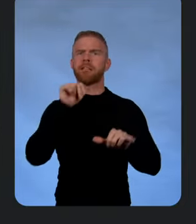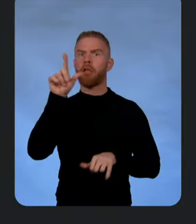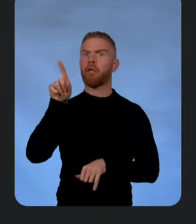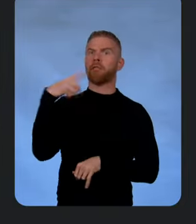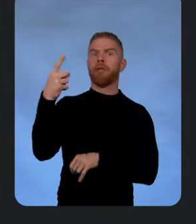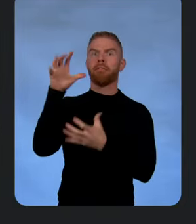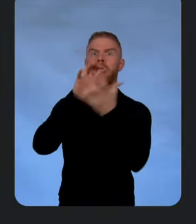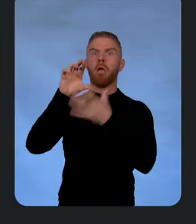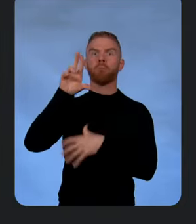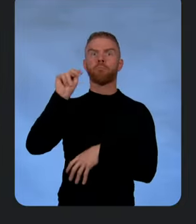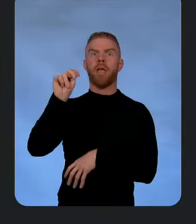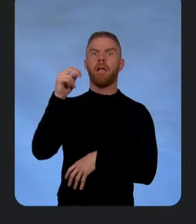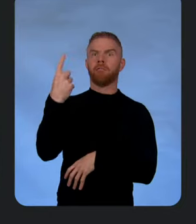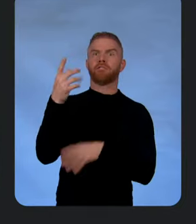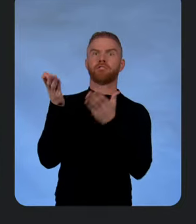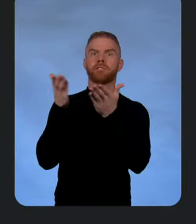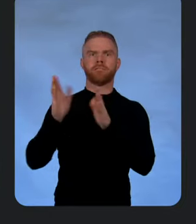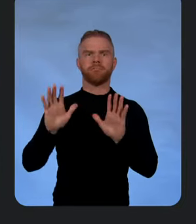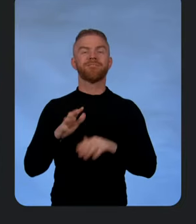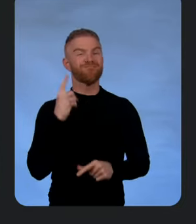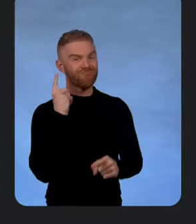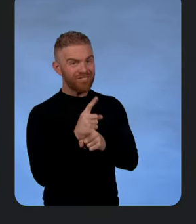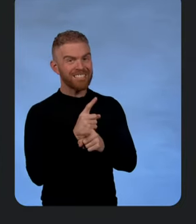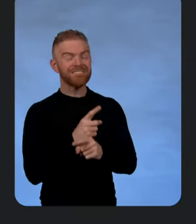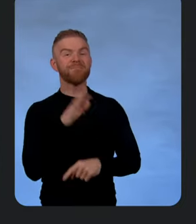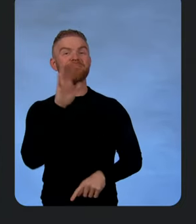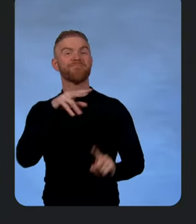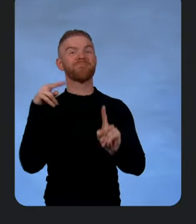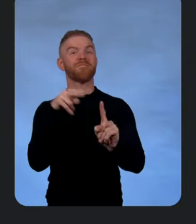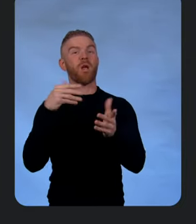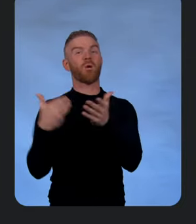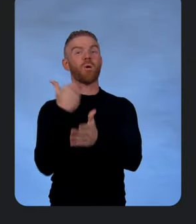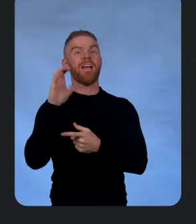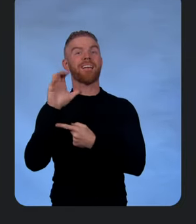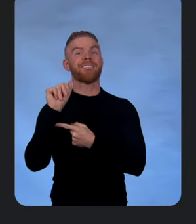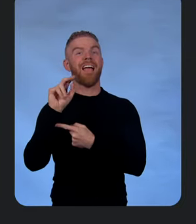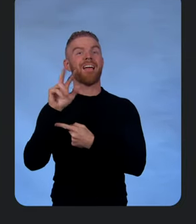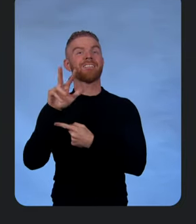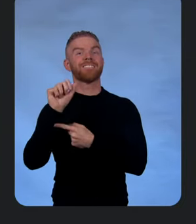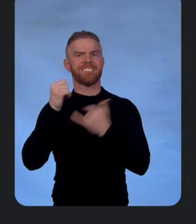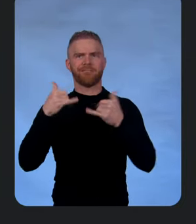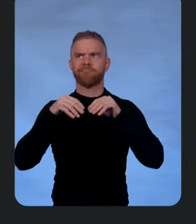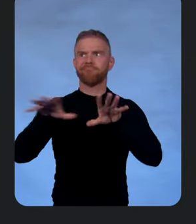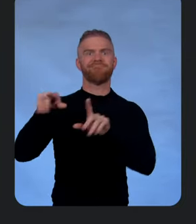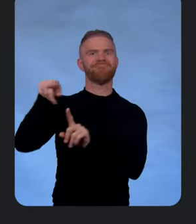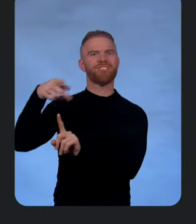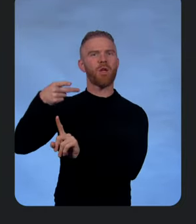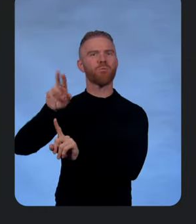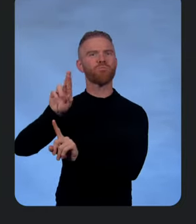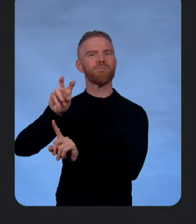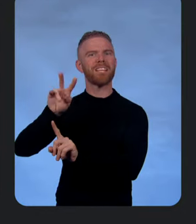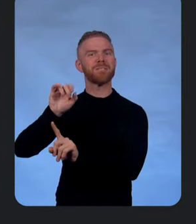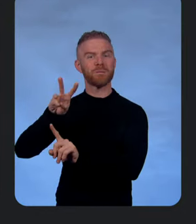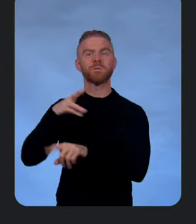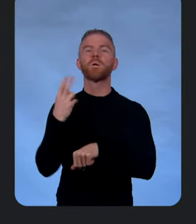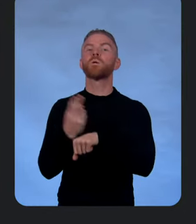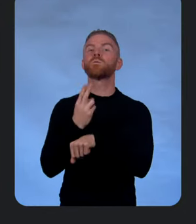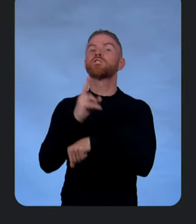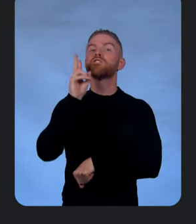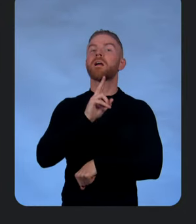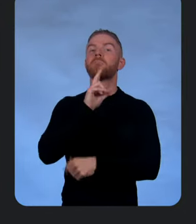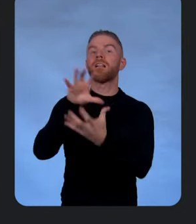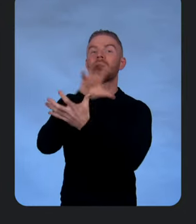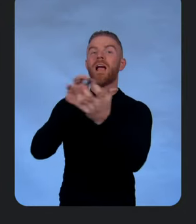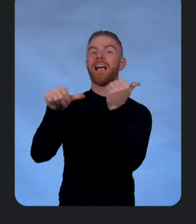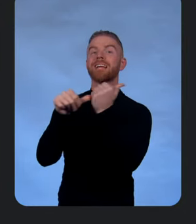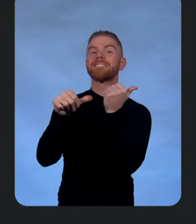Exactly. Yeah. Look at this new canvas we are now shipping in preview. Using Gemini Cloud Assist, I can ask